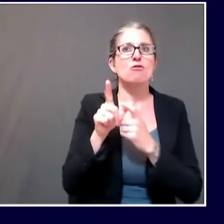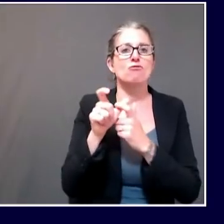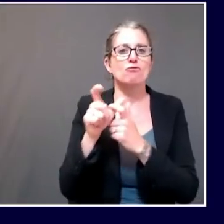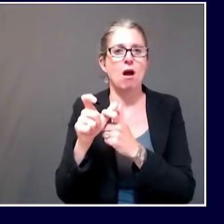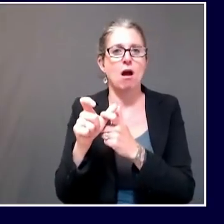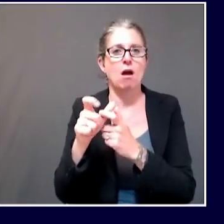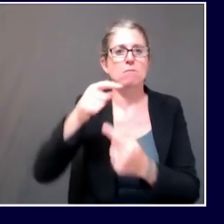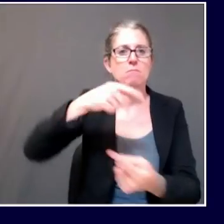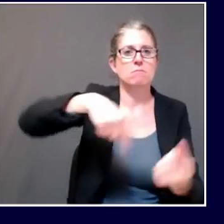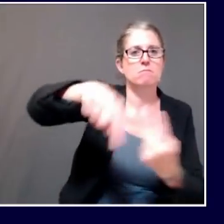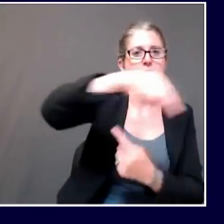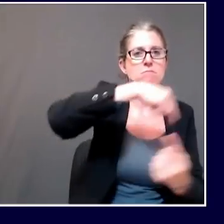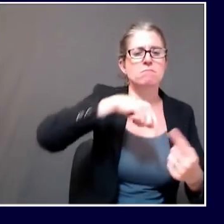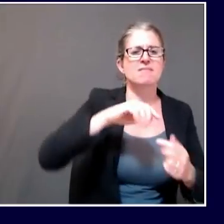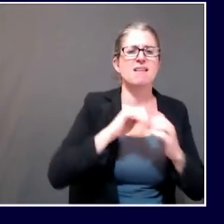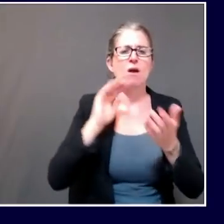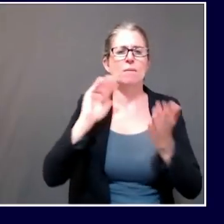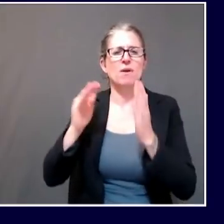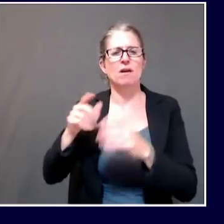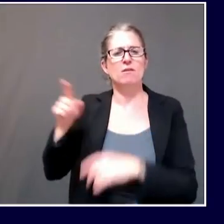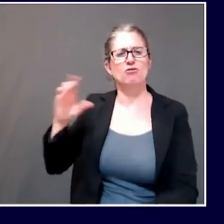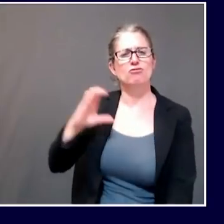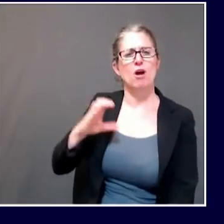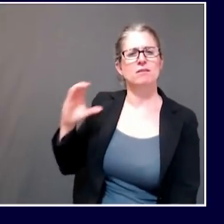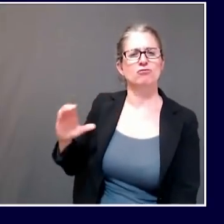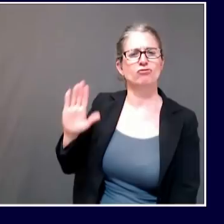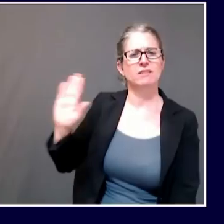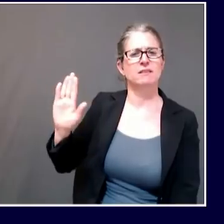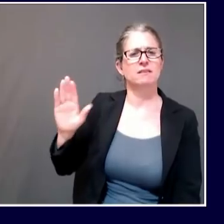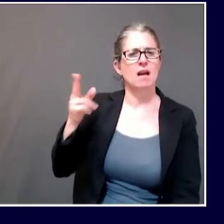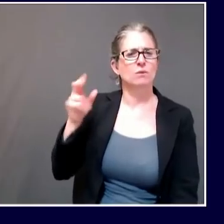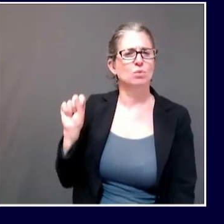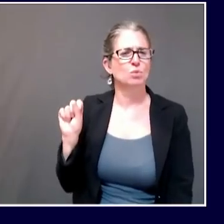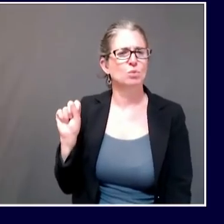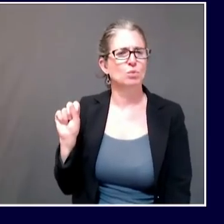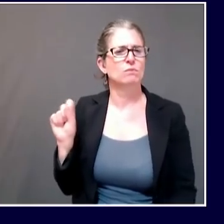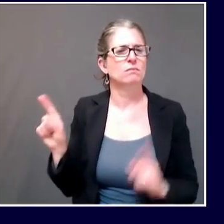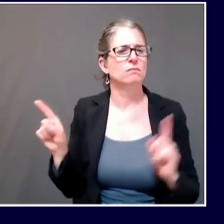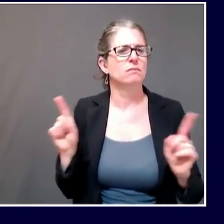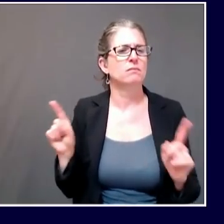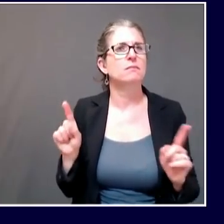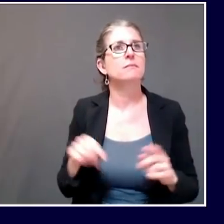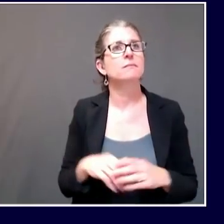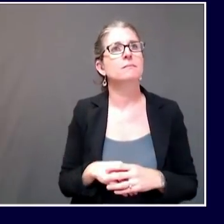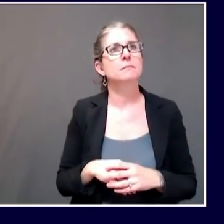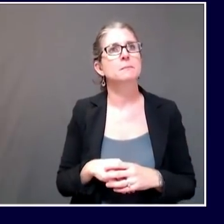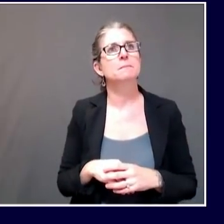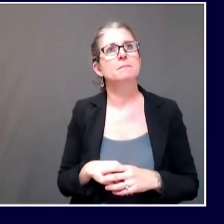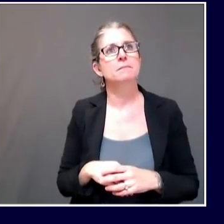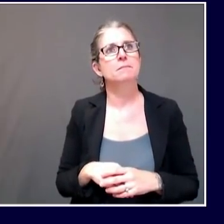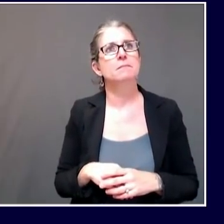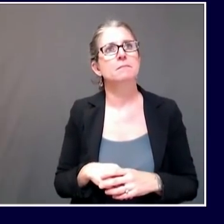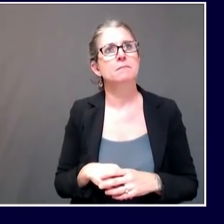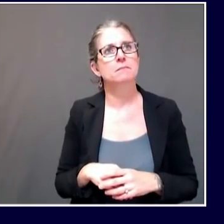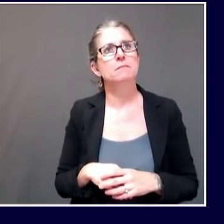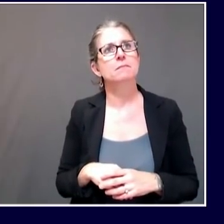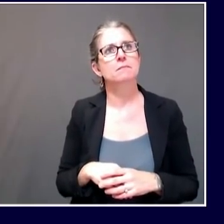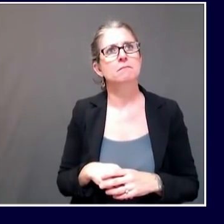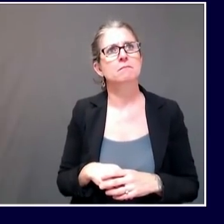Sure. So I do think that there is, um, you know, some language in the new guidance about, uh,